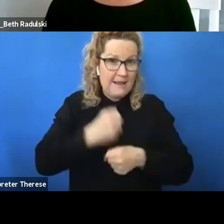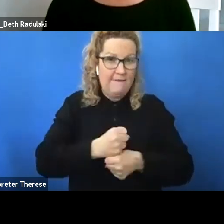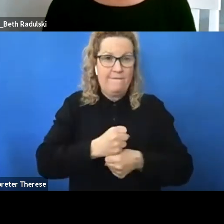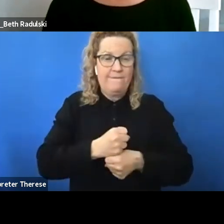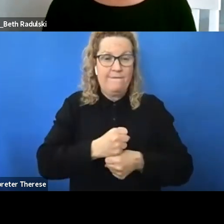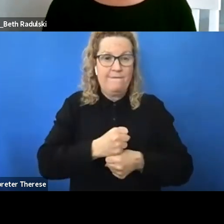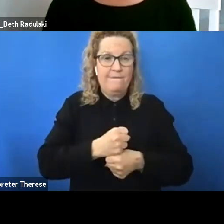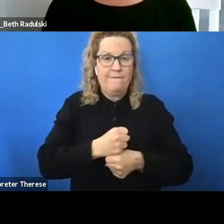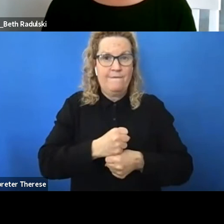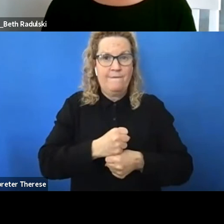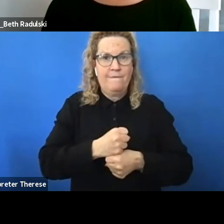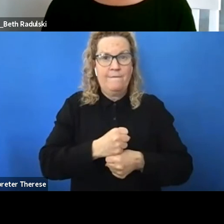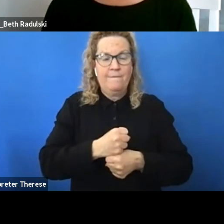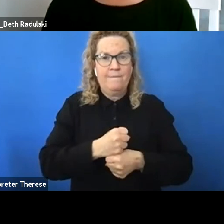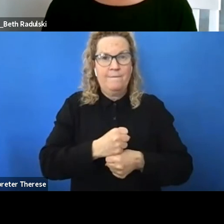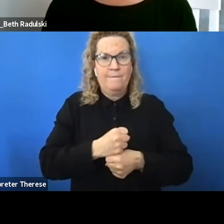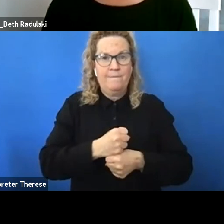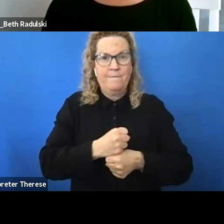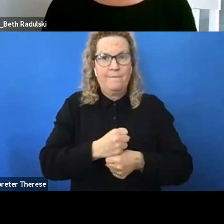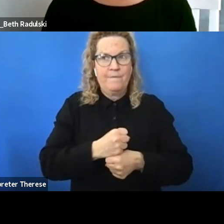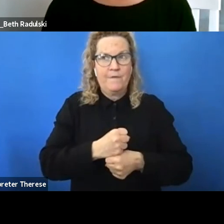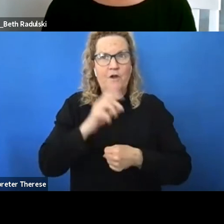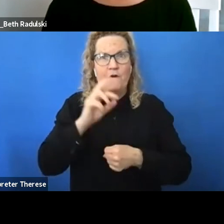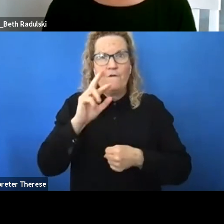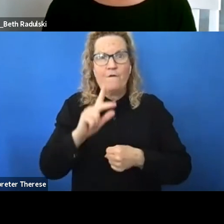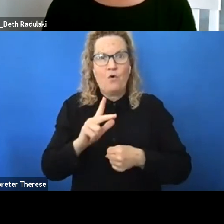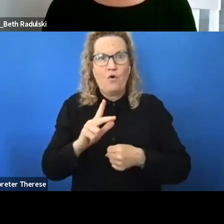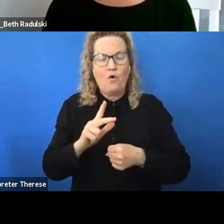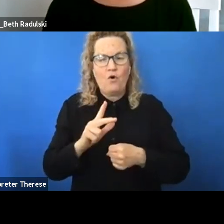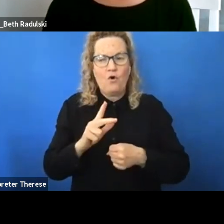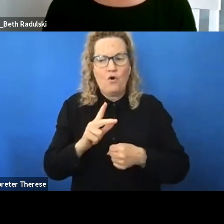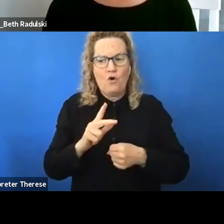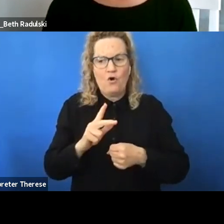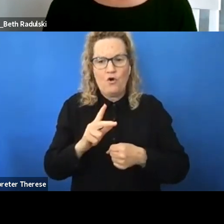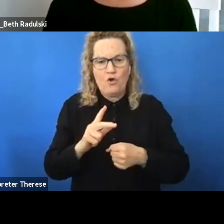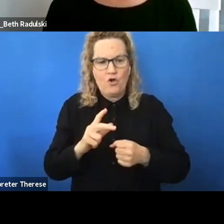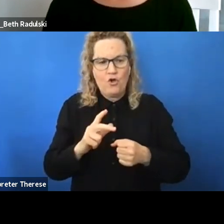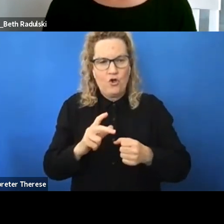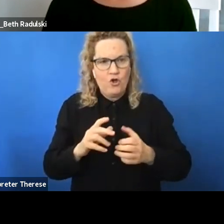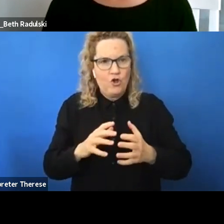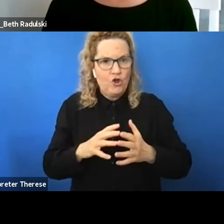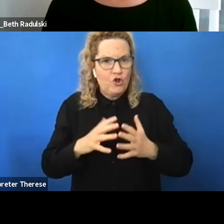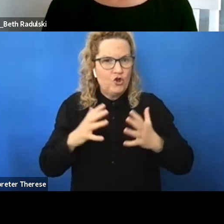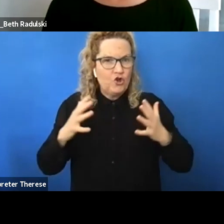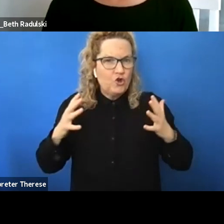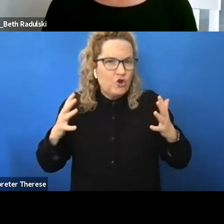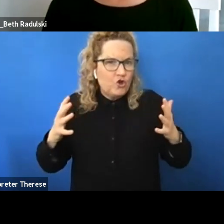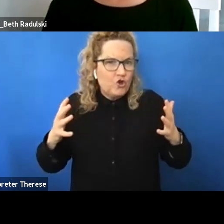for huge um communal and um kind of